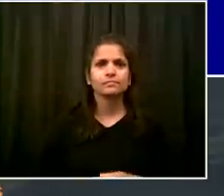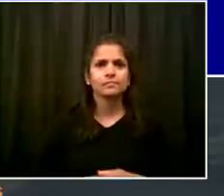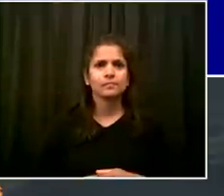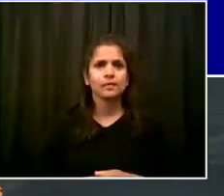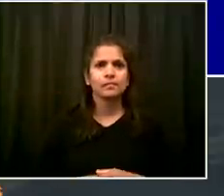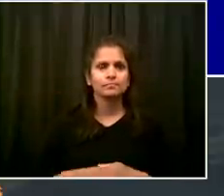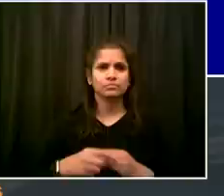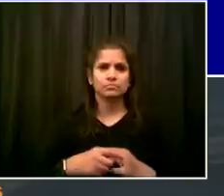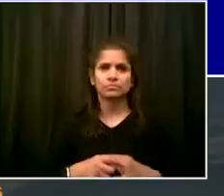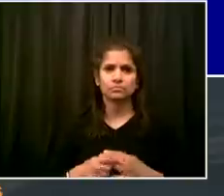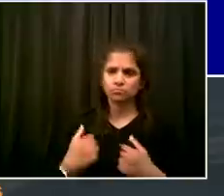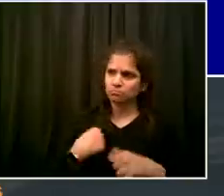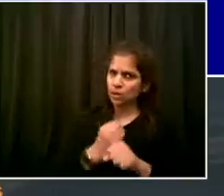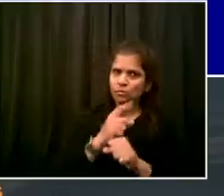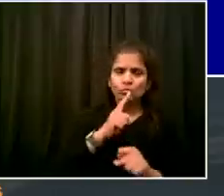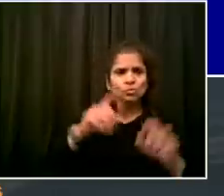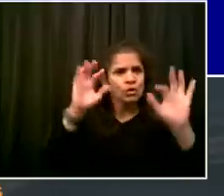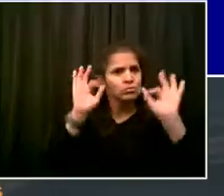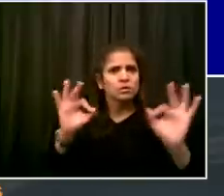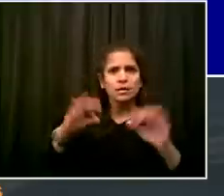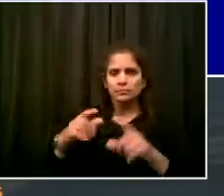the actions that will keep people safe.